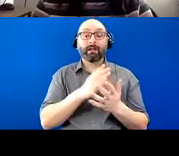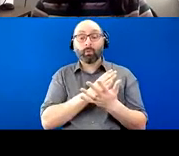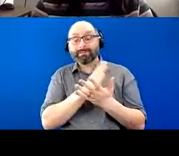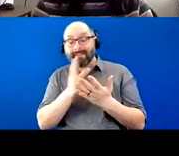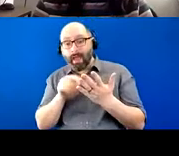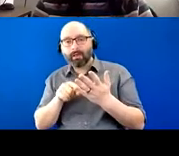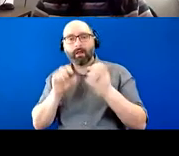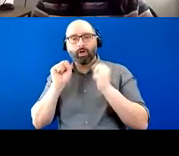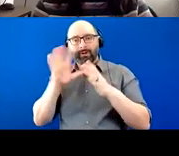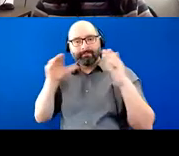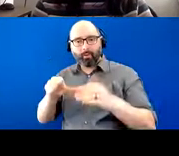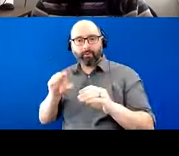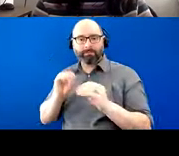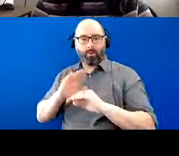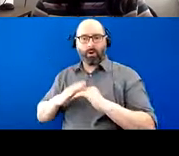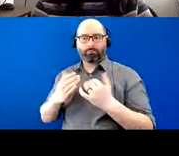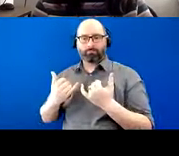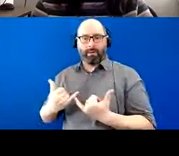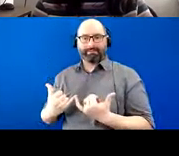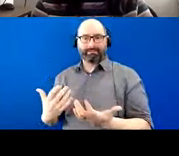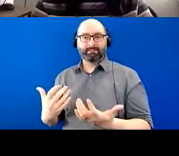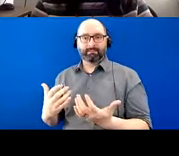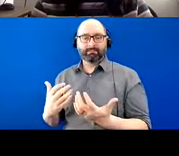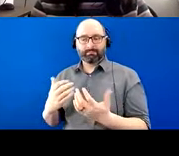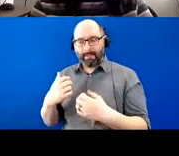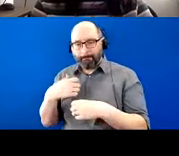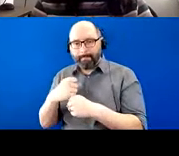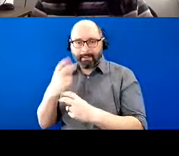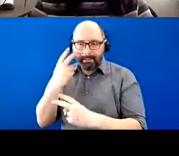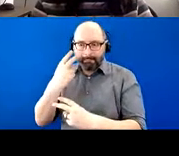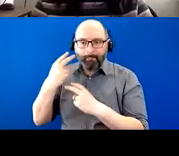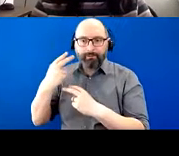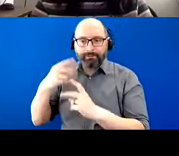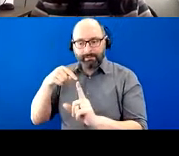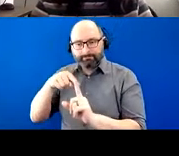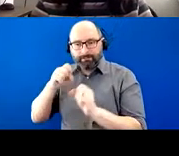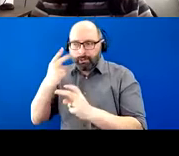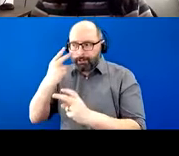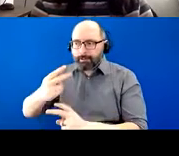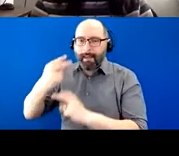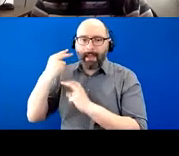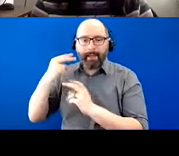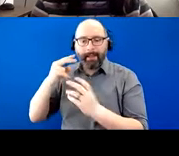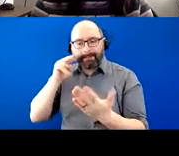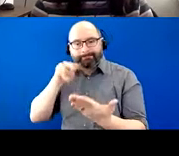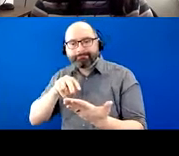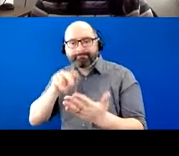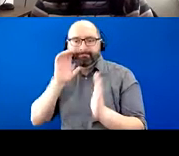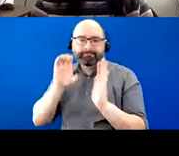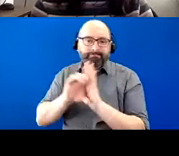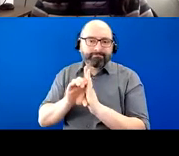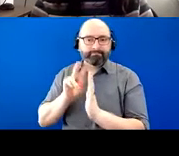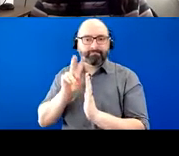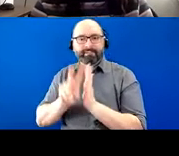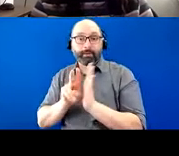the present, um, and, and, um, making memories with him that she can look back on and, you know, all the videos and photos that she